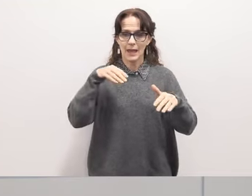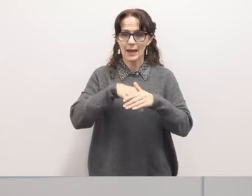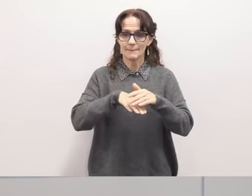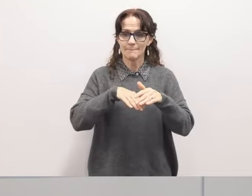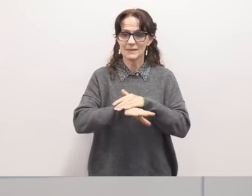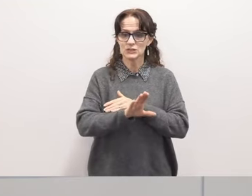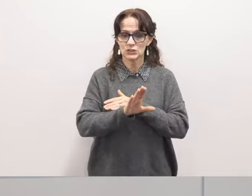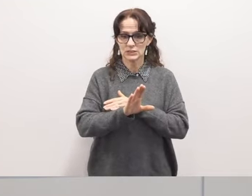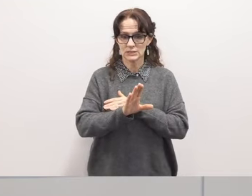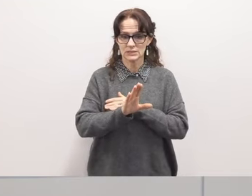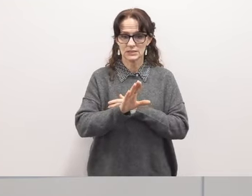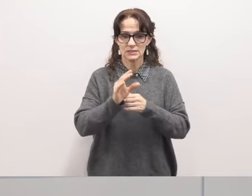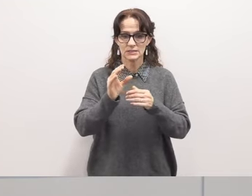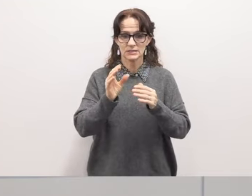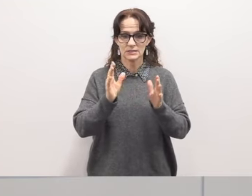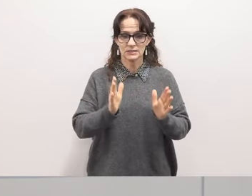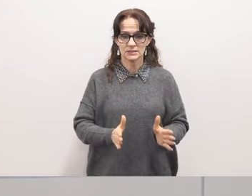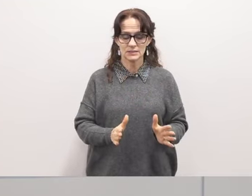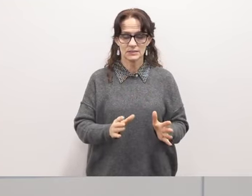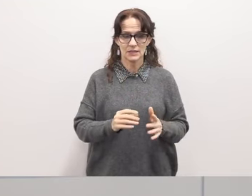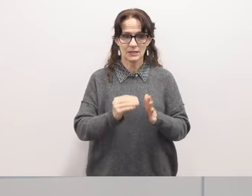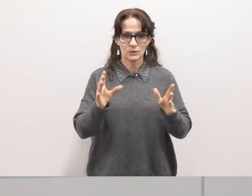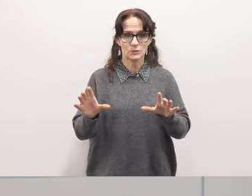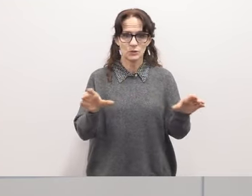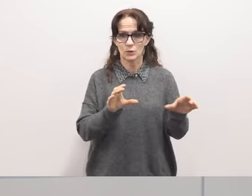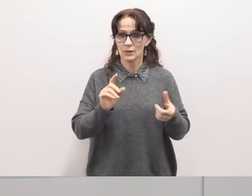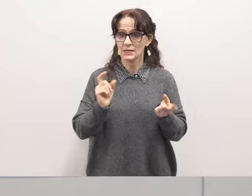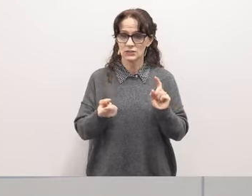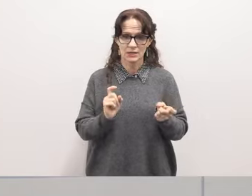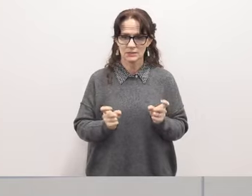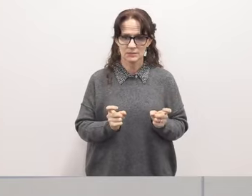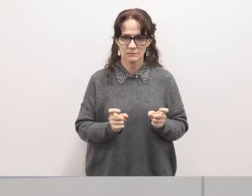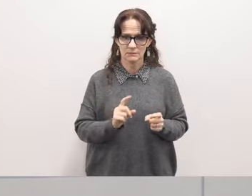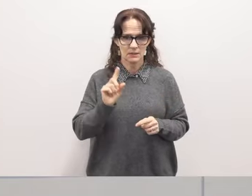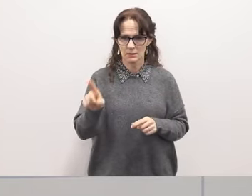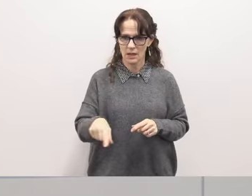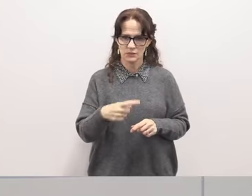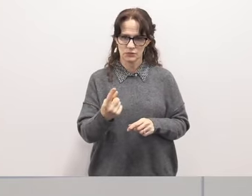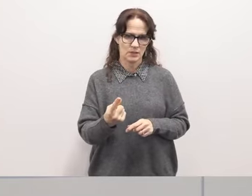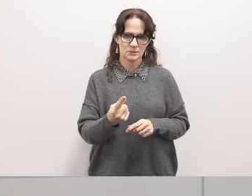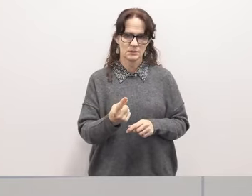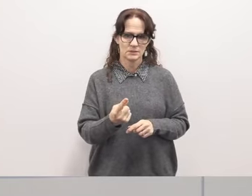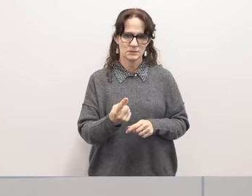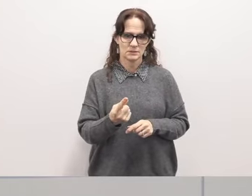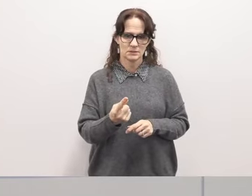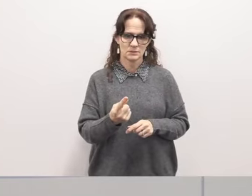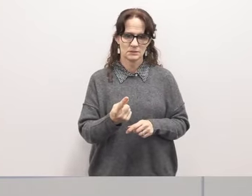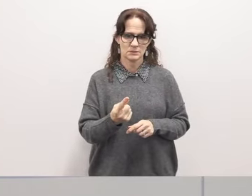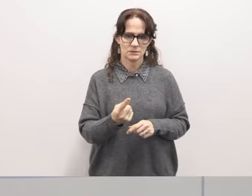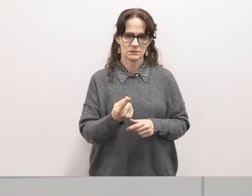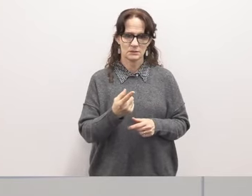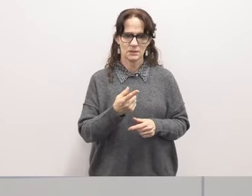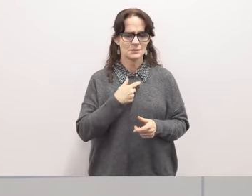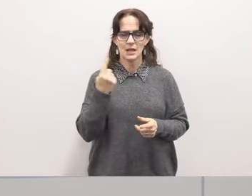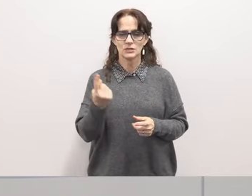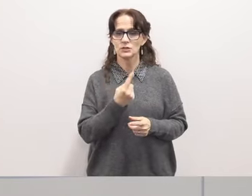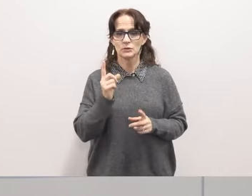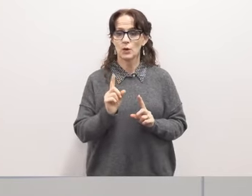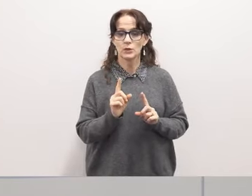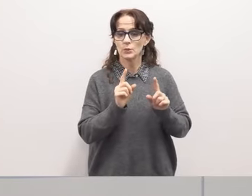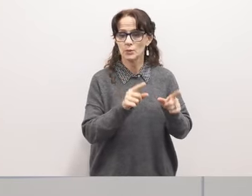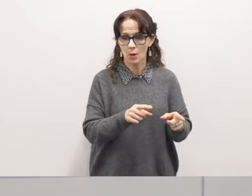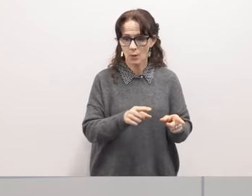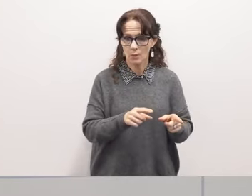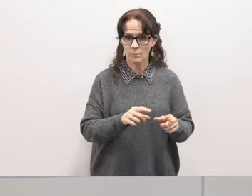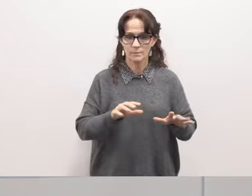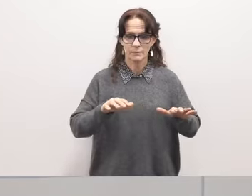what students do are changing it said it's not just like dr munita said where you go but it's